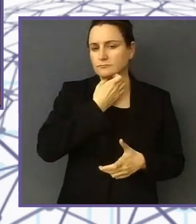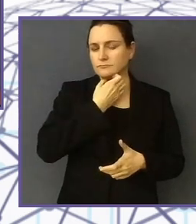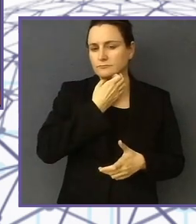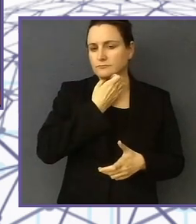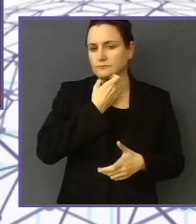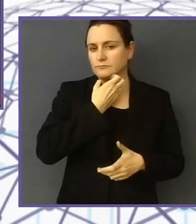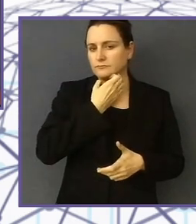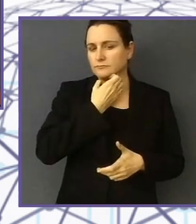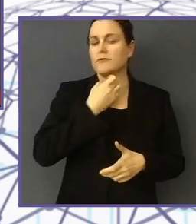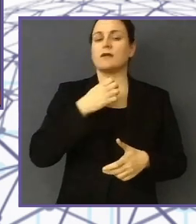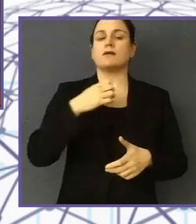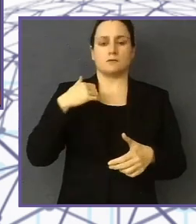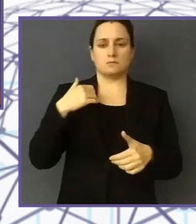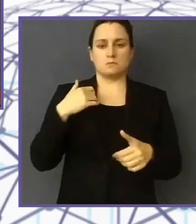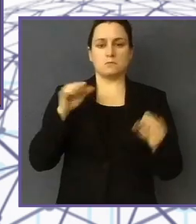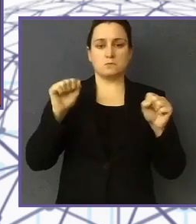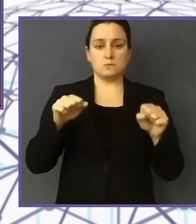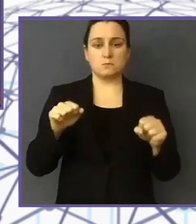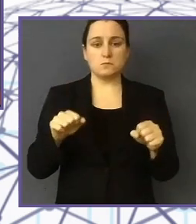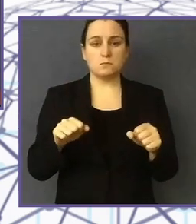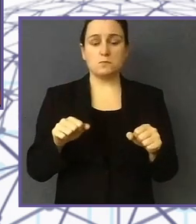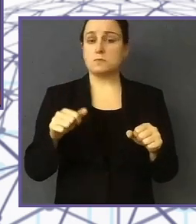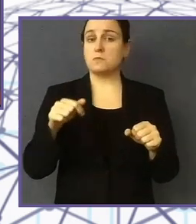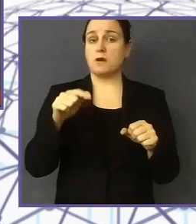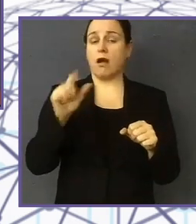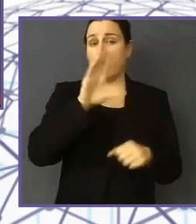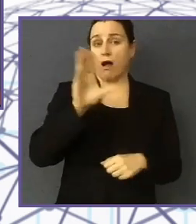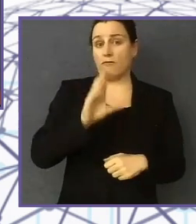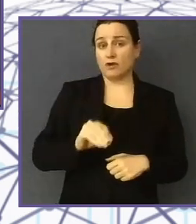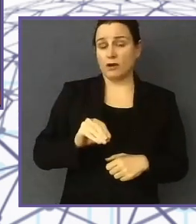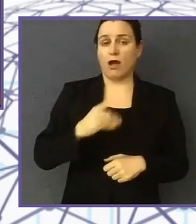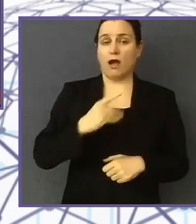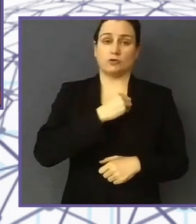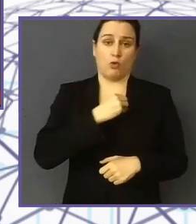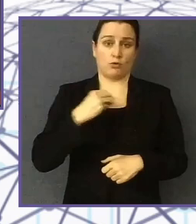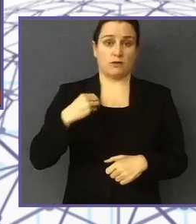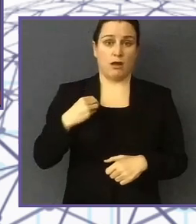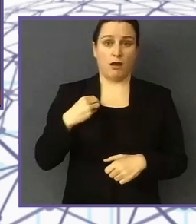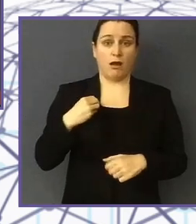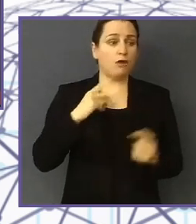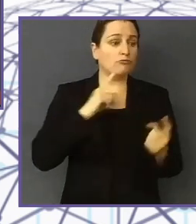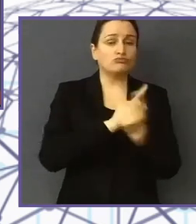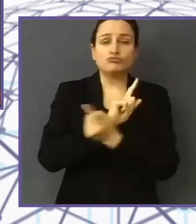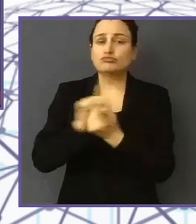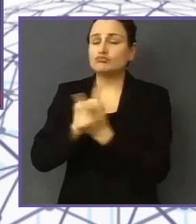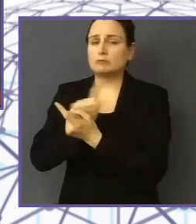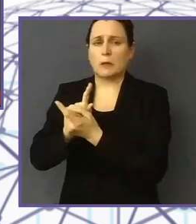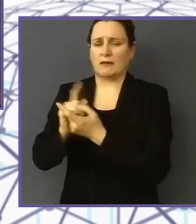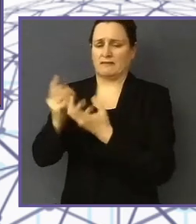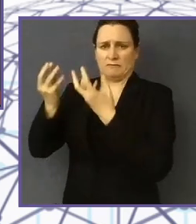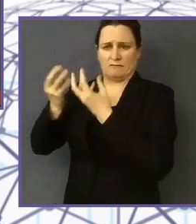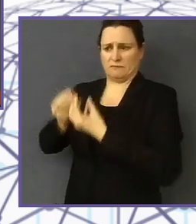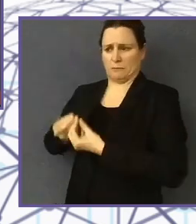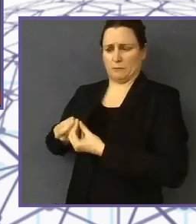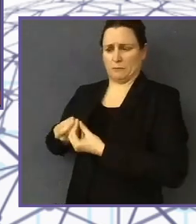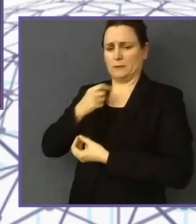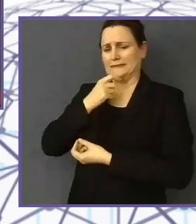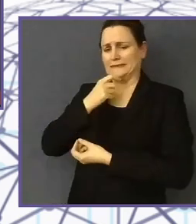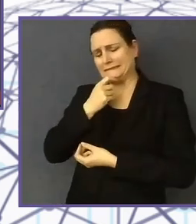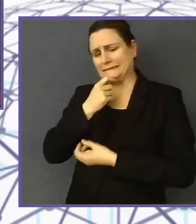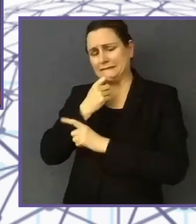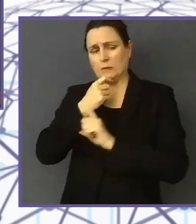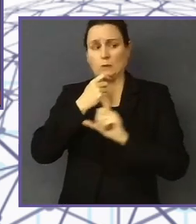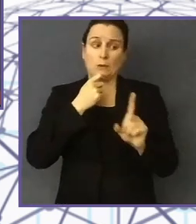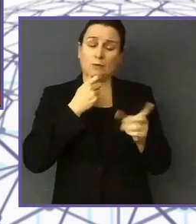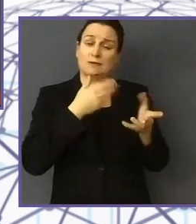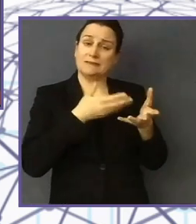we have less physicians in Africa able to close that gap of the treatment. And that app was developed by